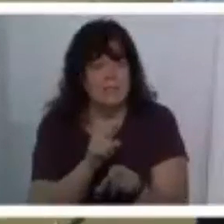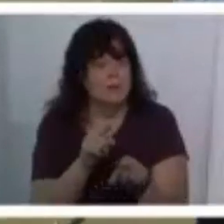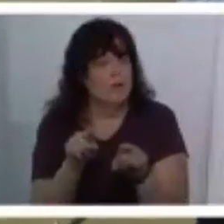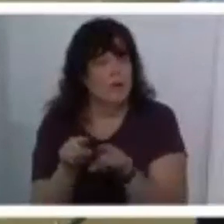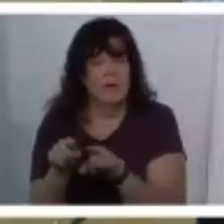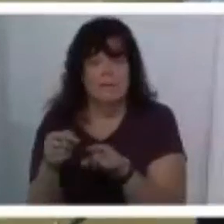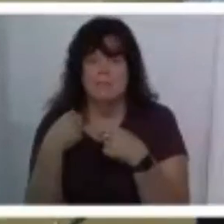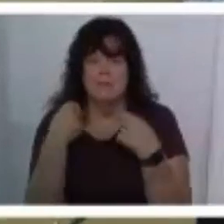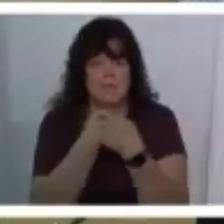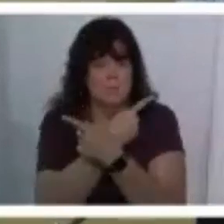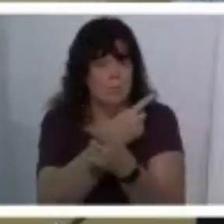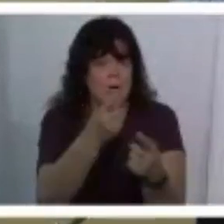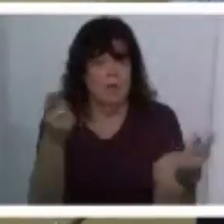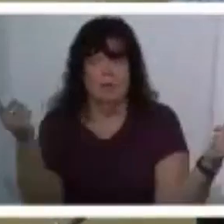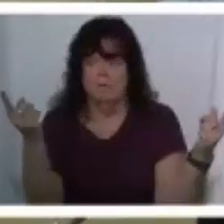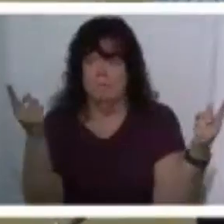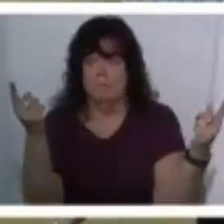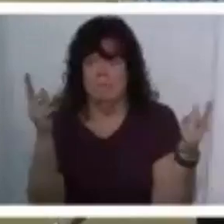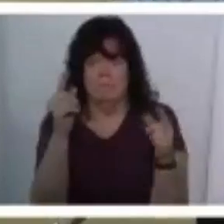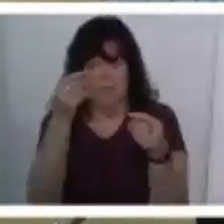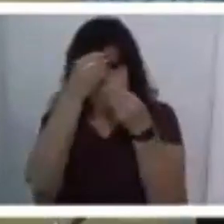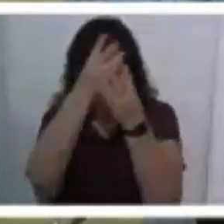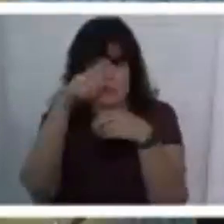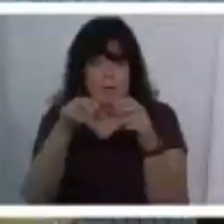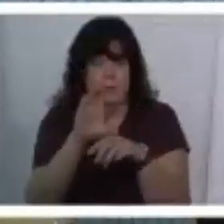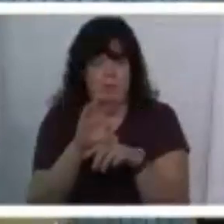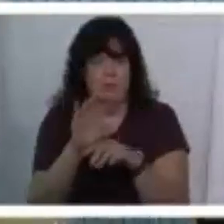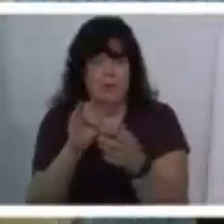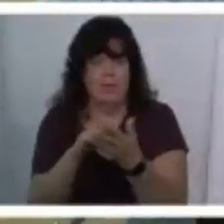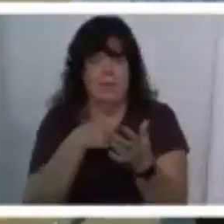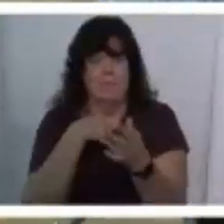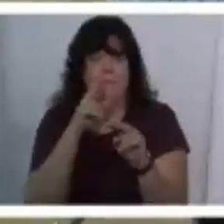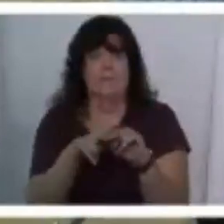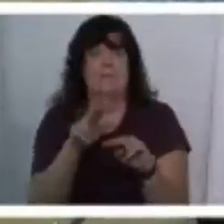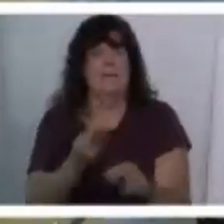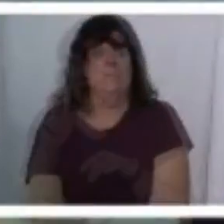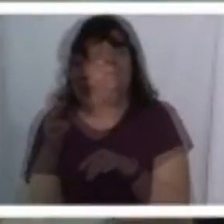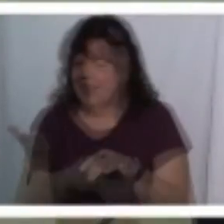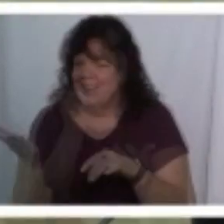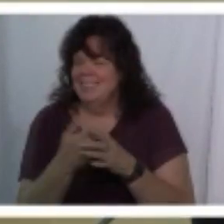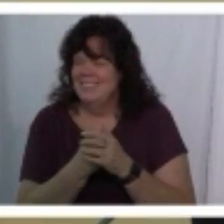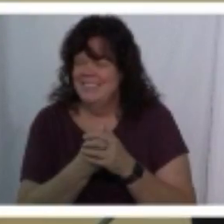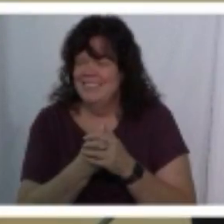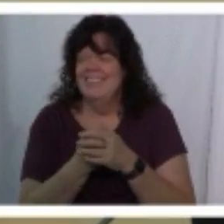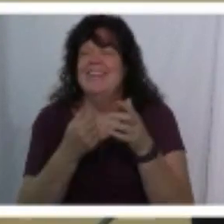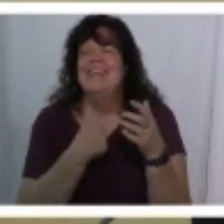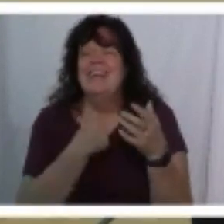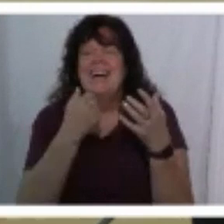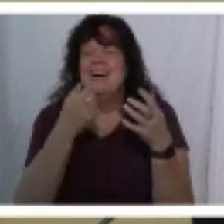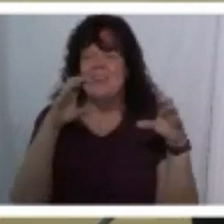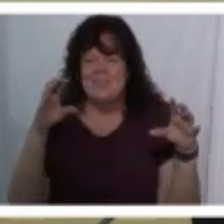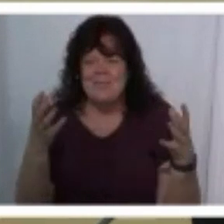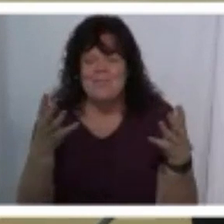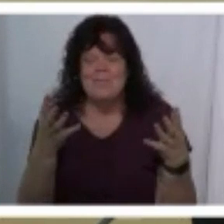has been spreading the word and on that note i'm gonna sit on down um i did want to